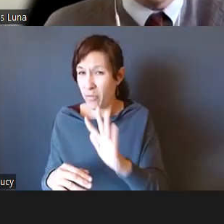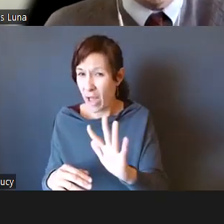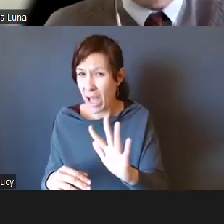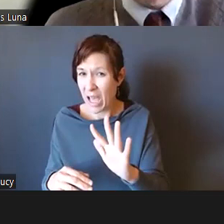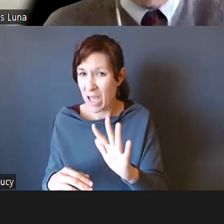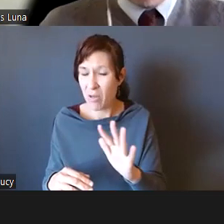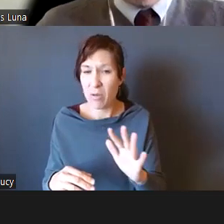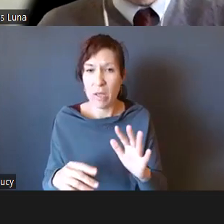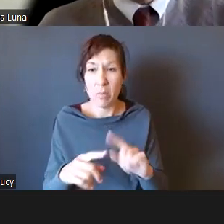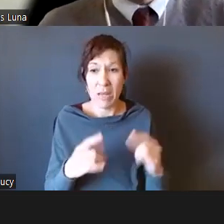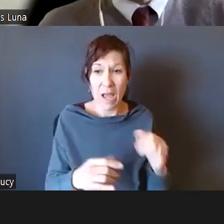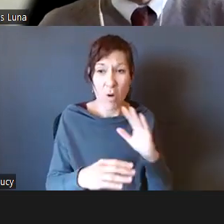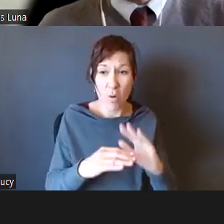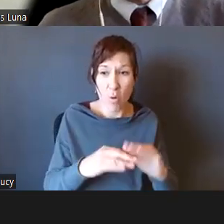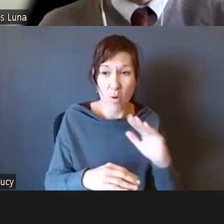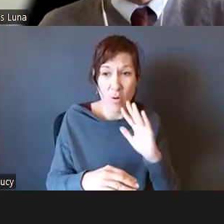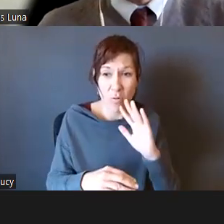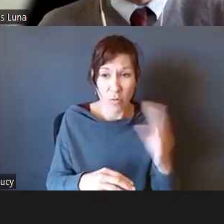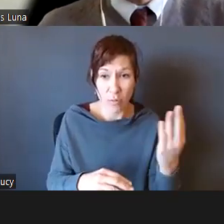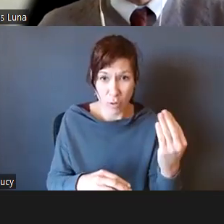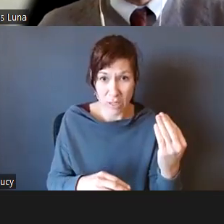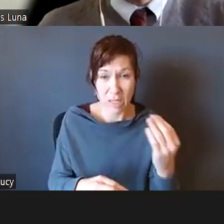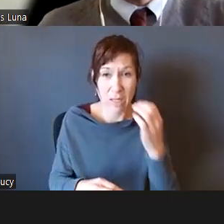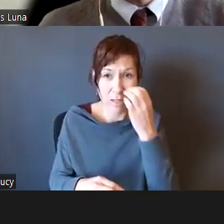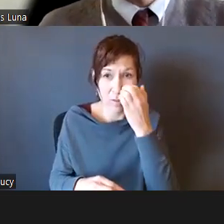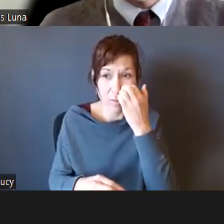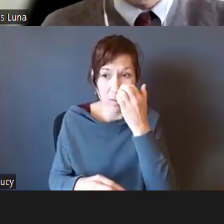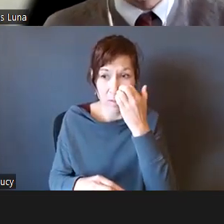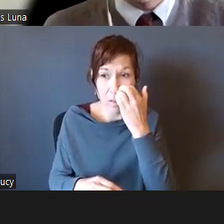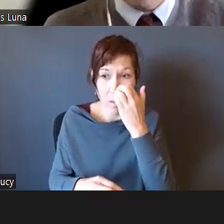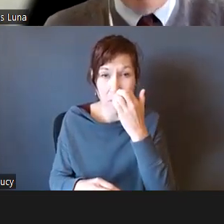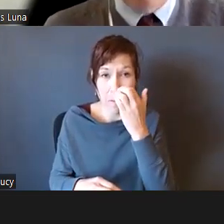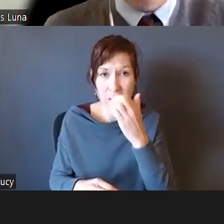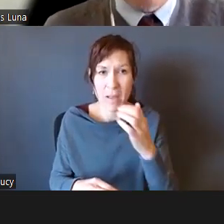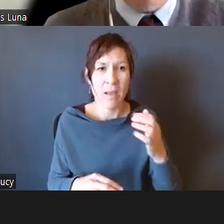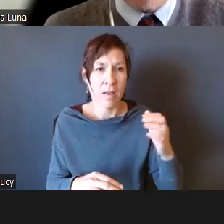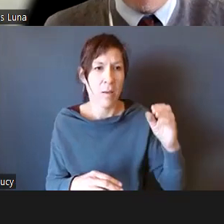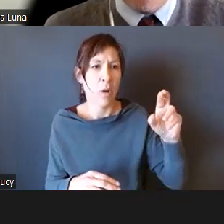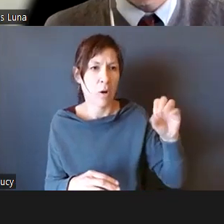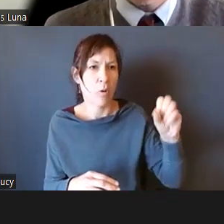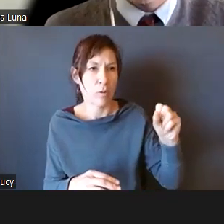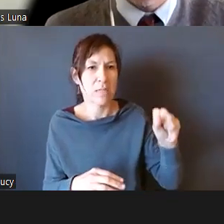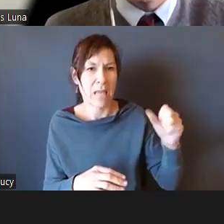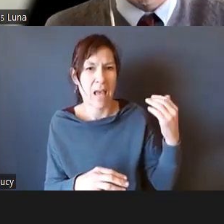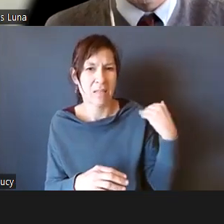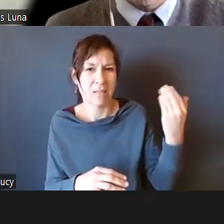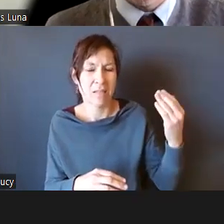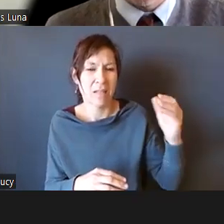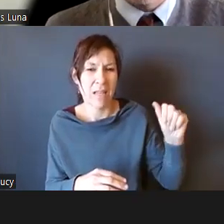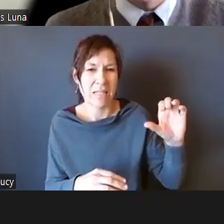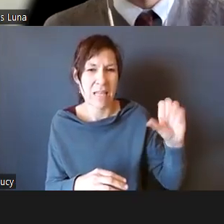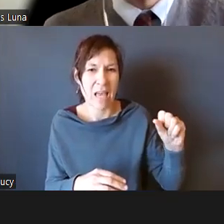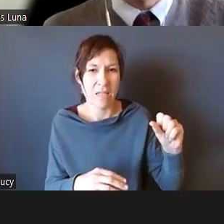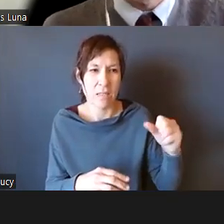Yeah, I'd have to check to double, I'd have to double check but I'd say for the ACS the last few rounds it's been 14 anyone under